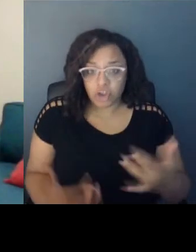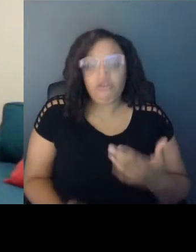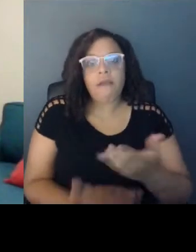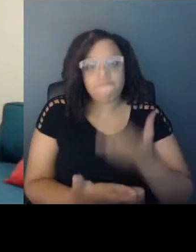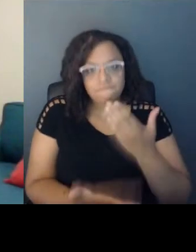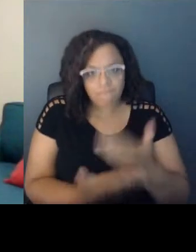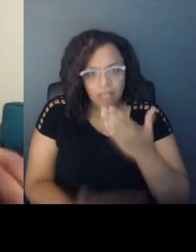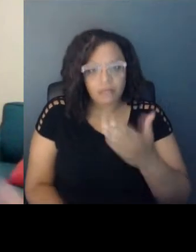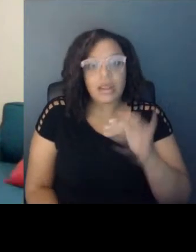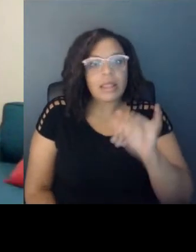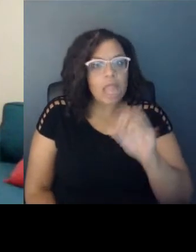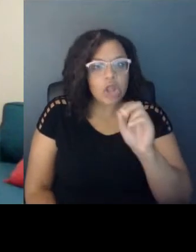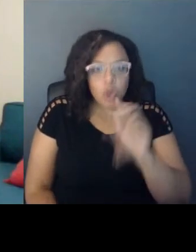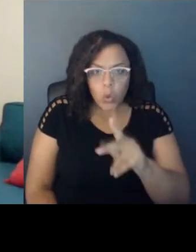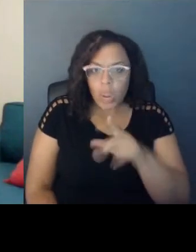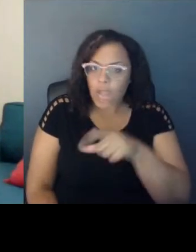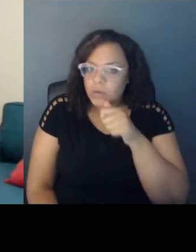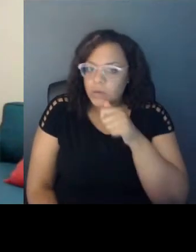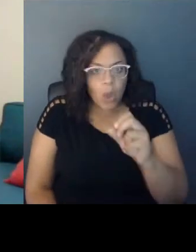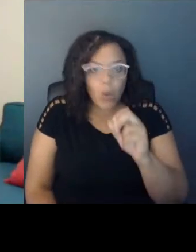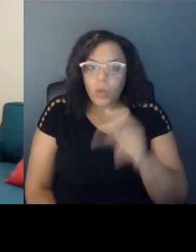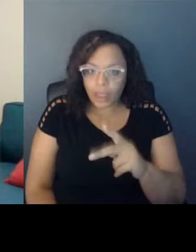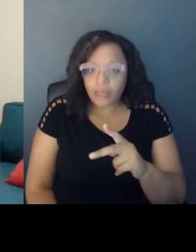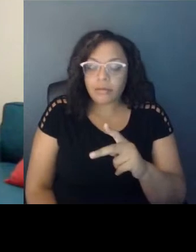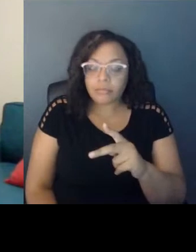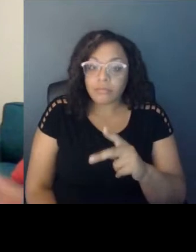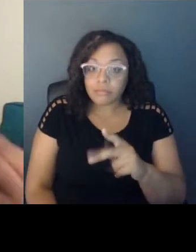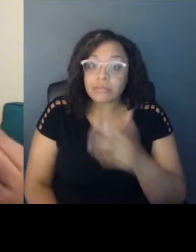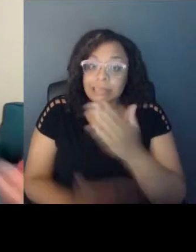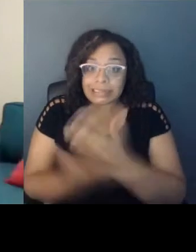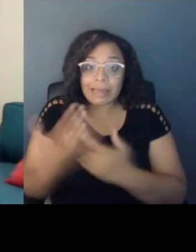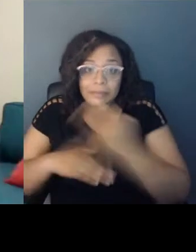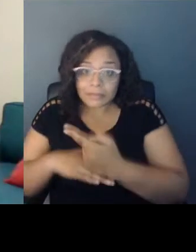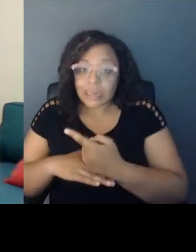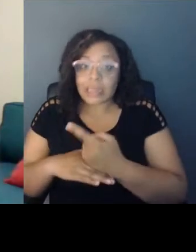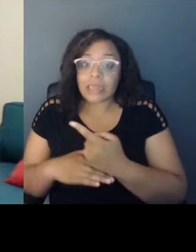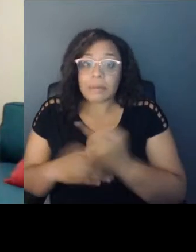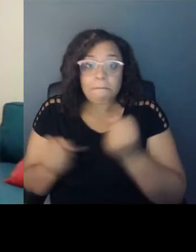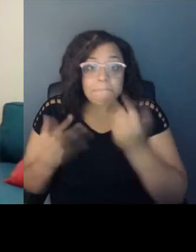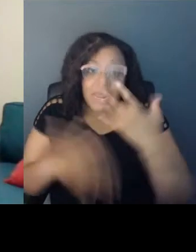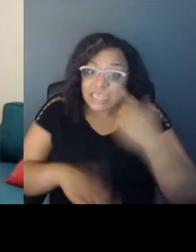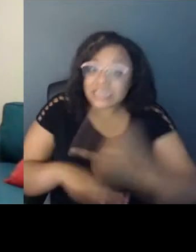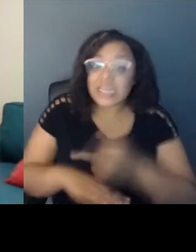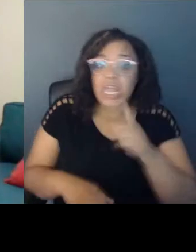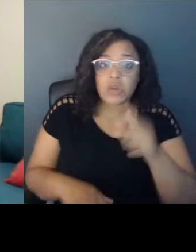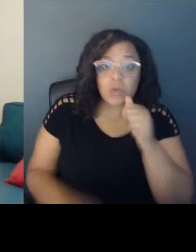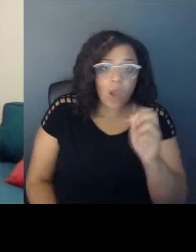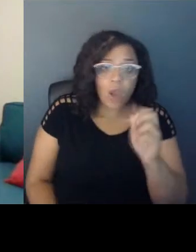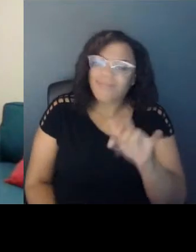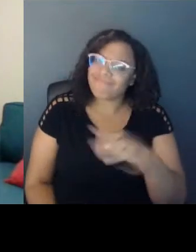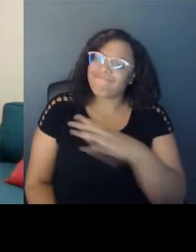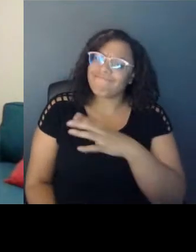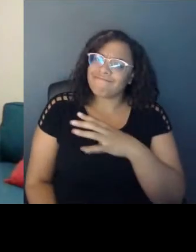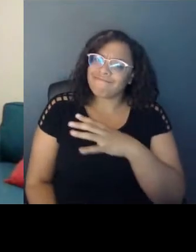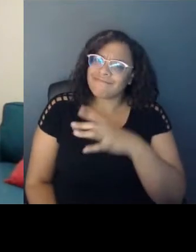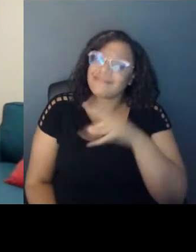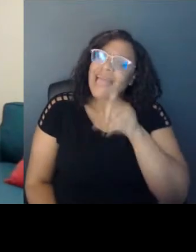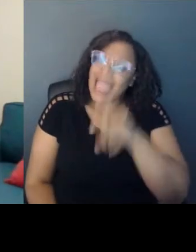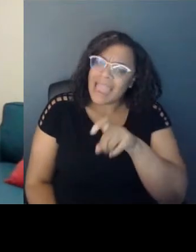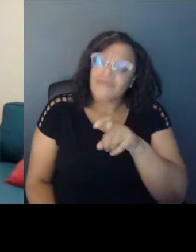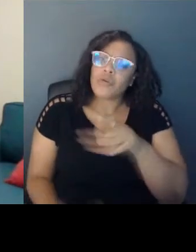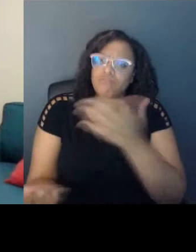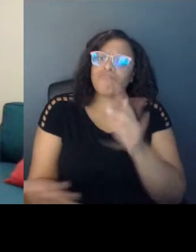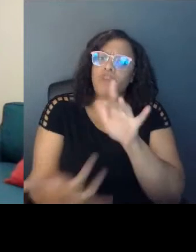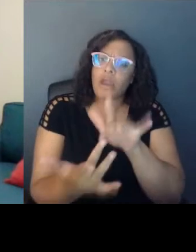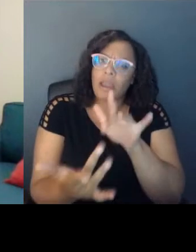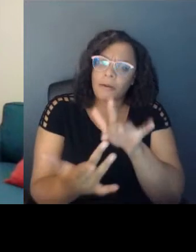not okay some days. It's okay that you're okay many days, but you need to reach out and talk to someone. Keeping it inside is not